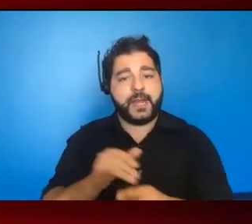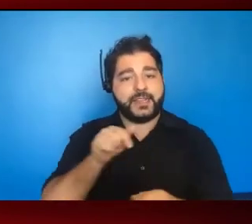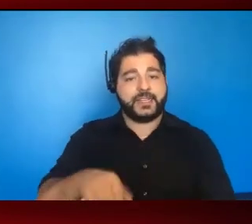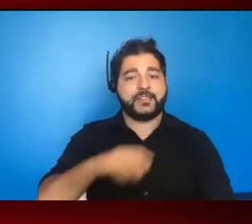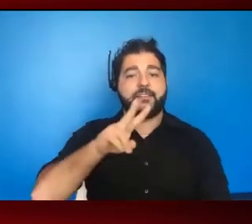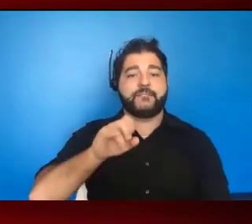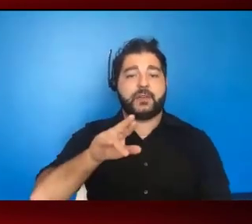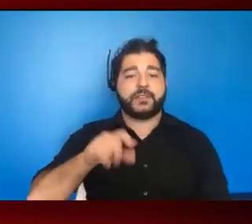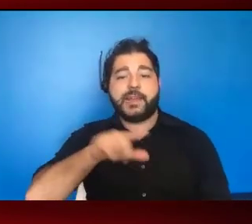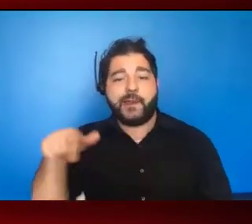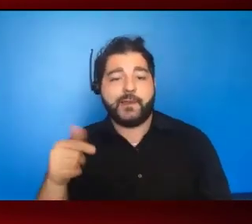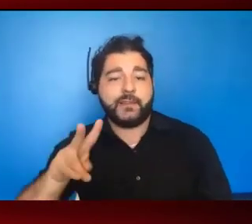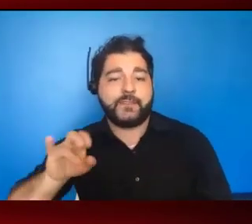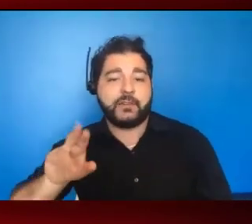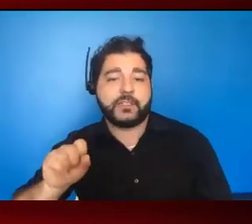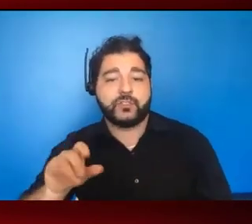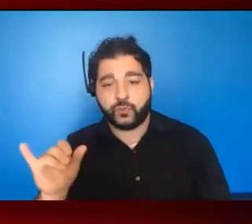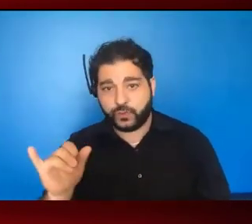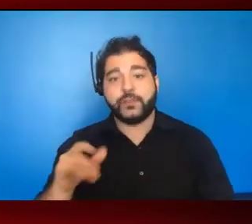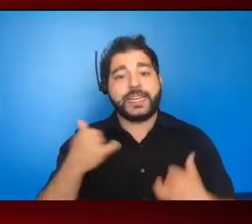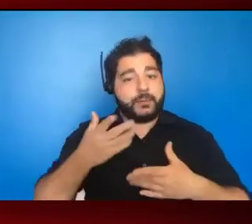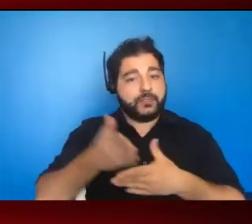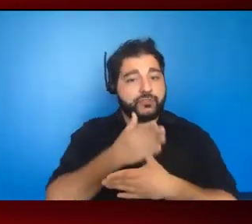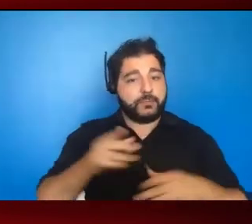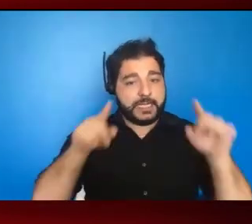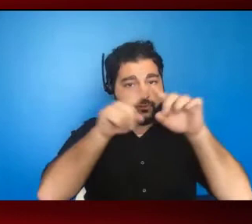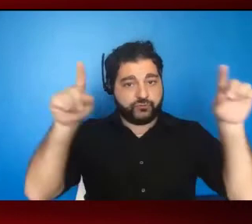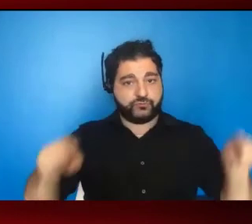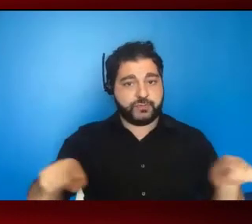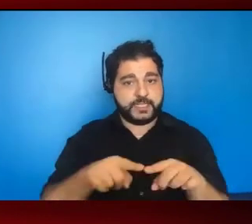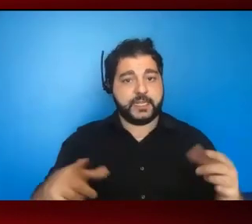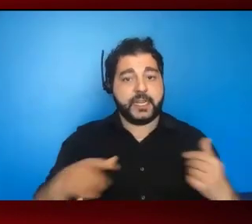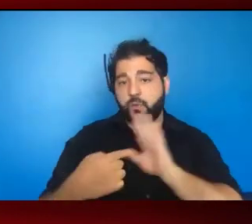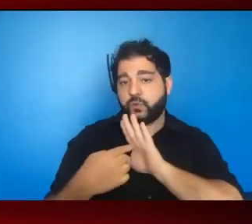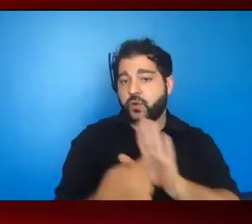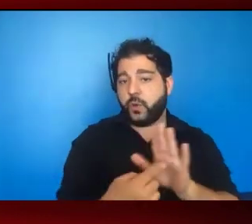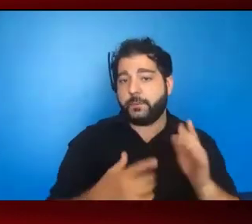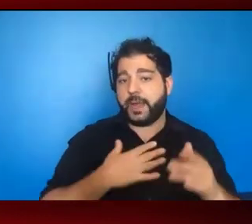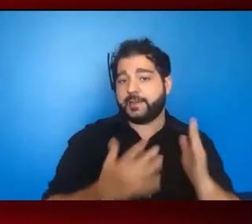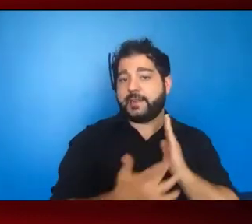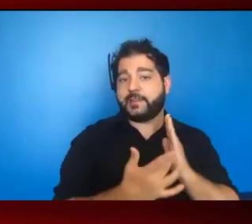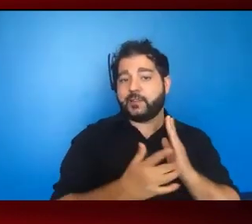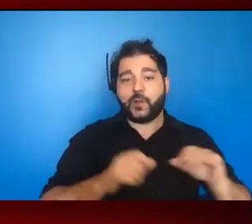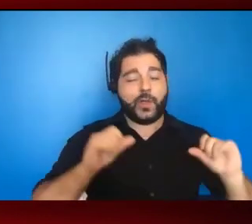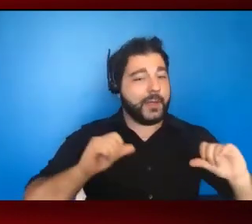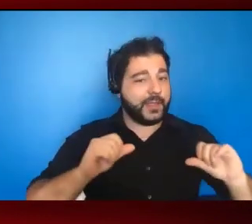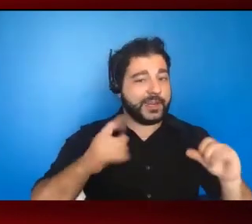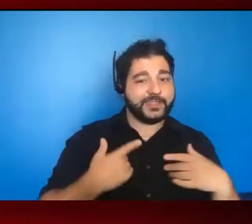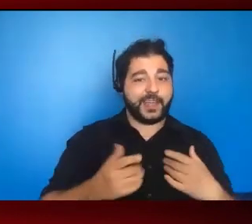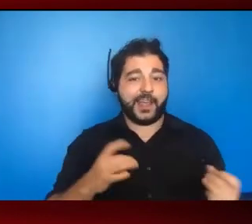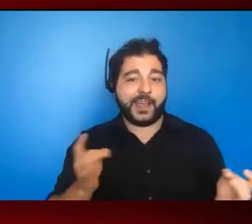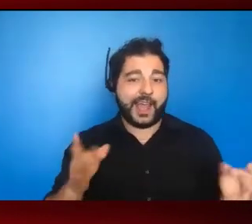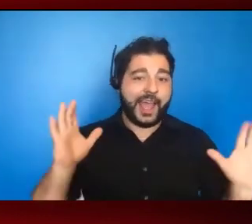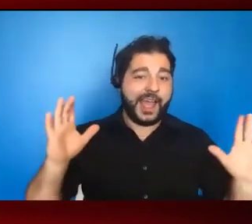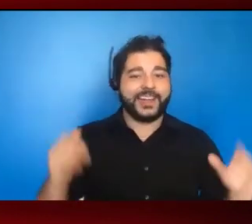and others. So with that, I will share my screen and will demonstrate my technological abilities in about one